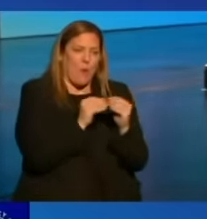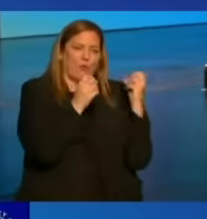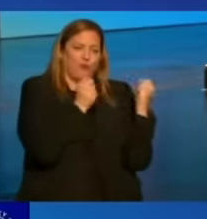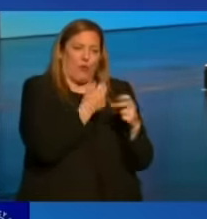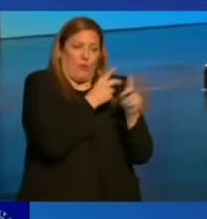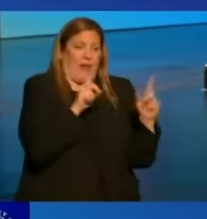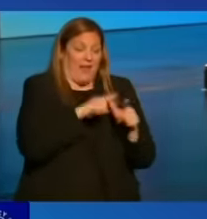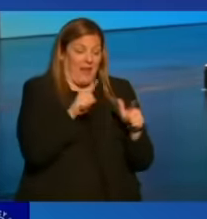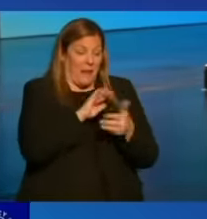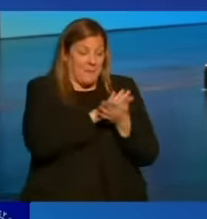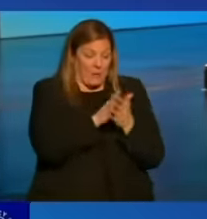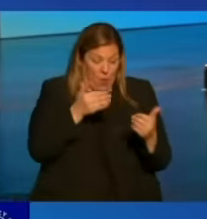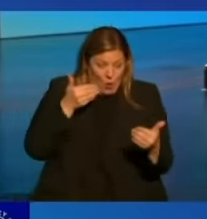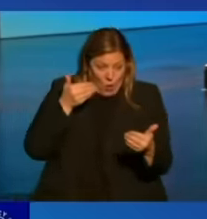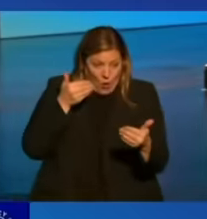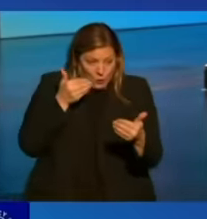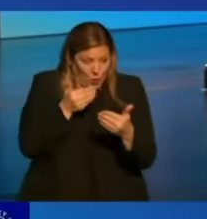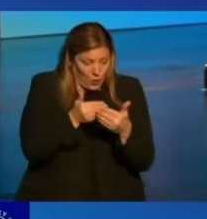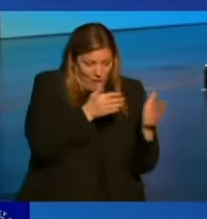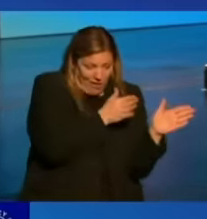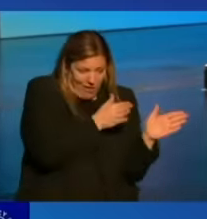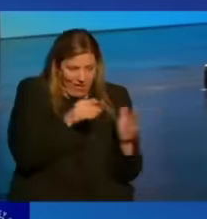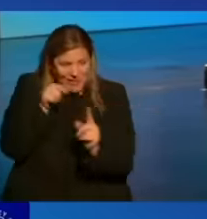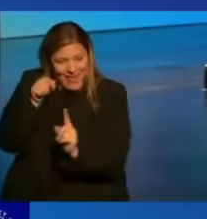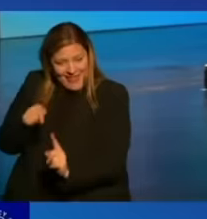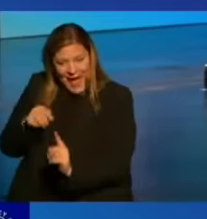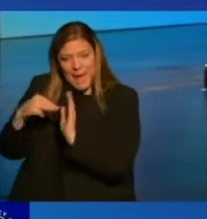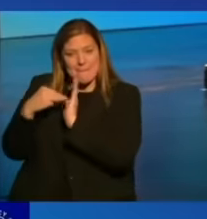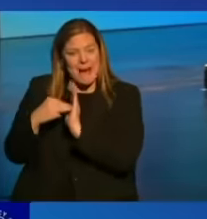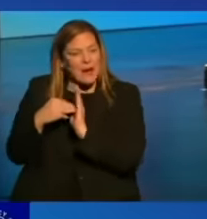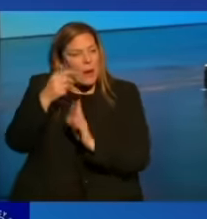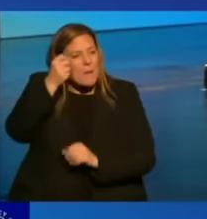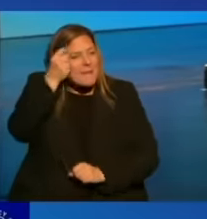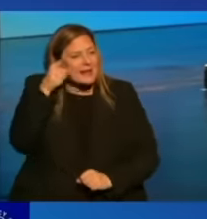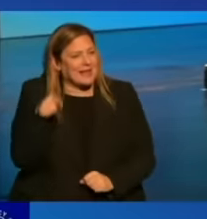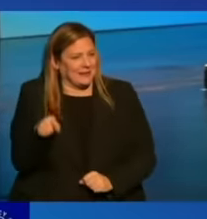to a Nordic model makes sense.